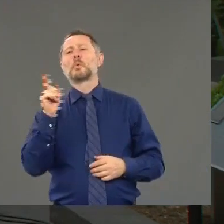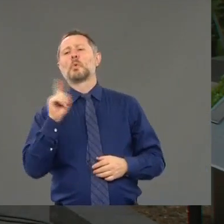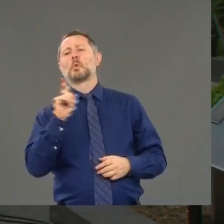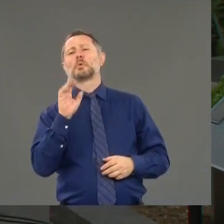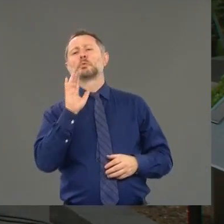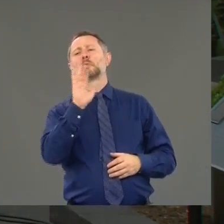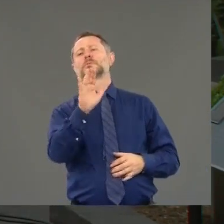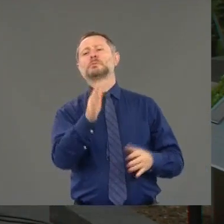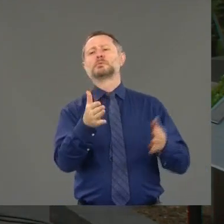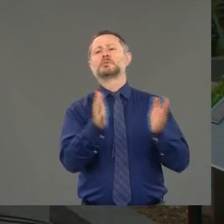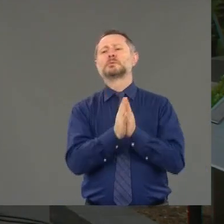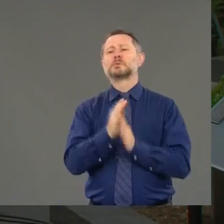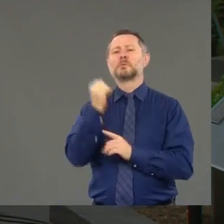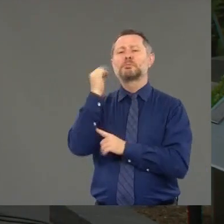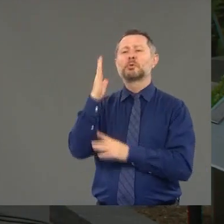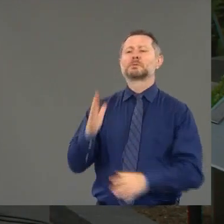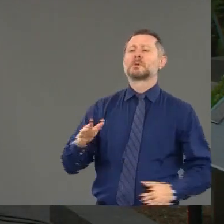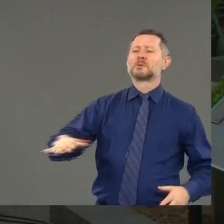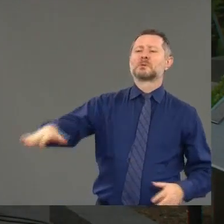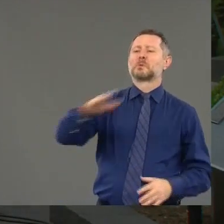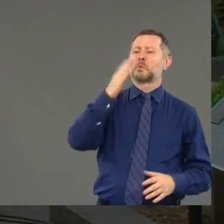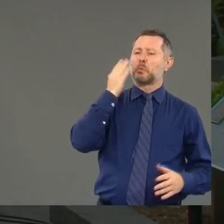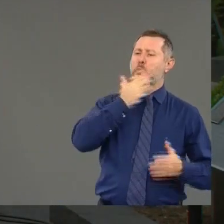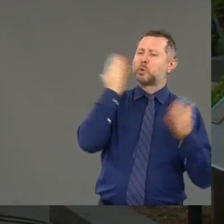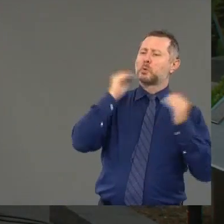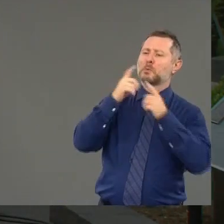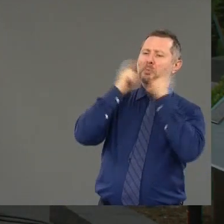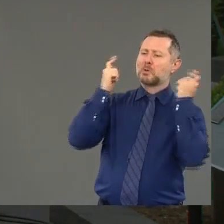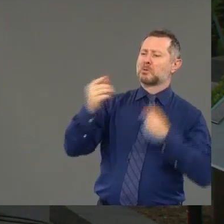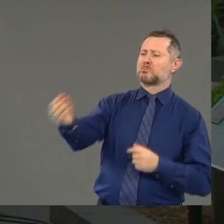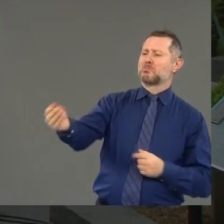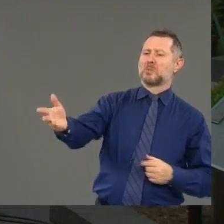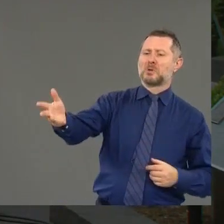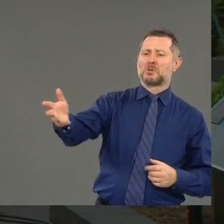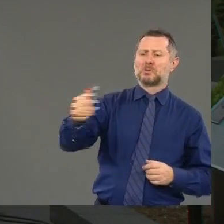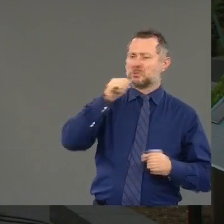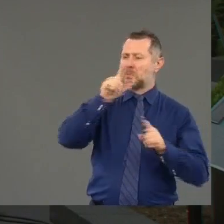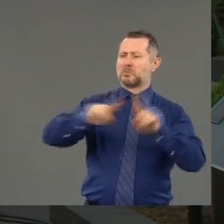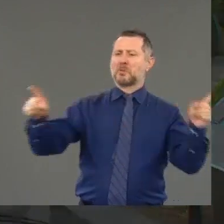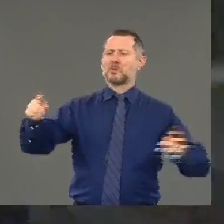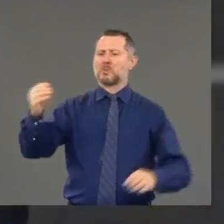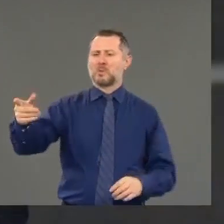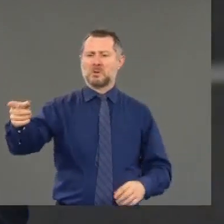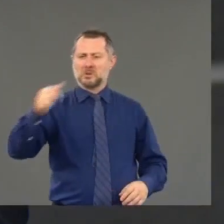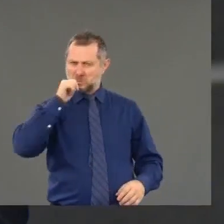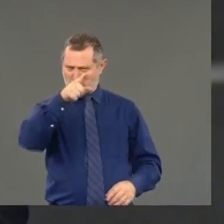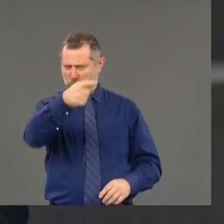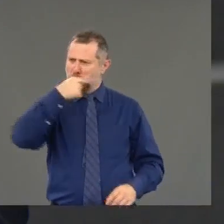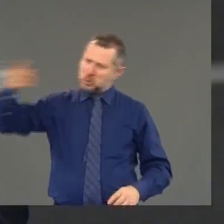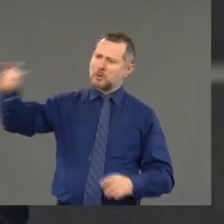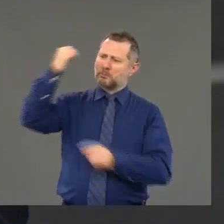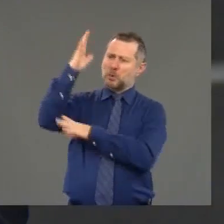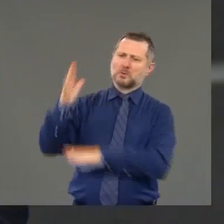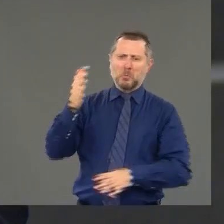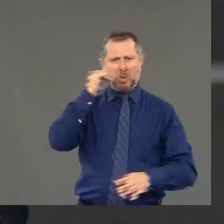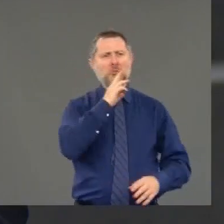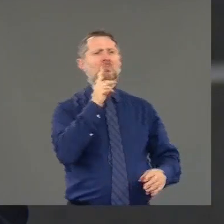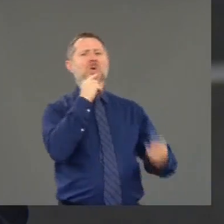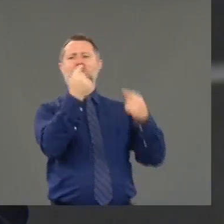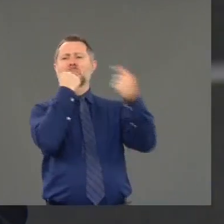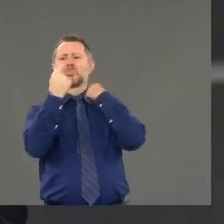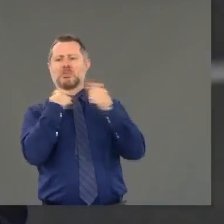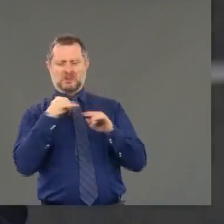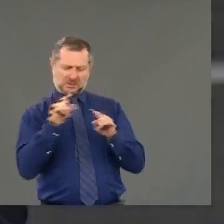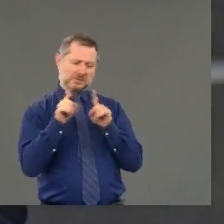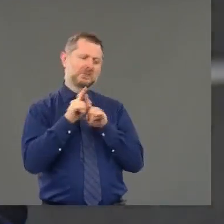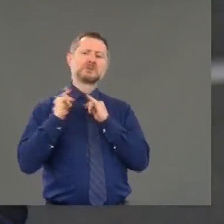request to the protesters who have been gathering and not really social distancing in some cases wearing masks? Shouldn't the rules be the same for the protesters